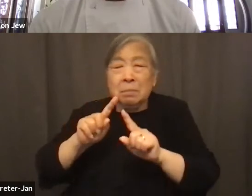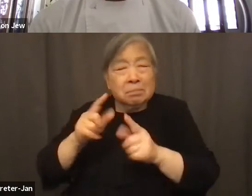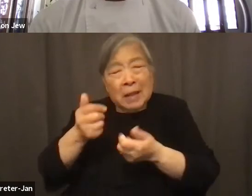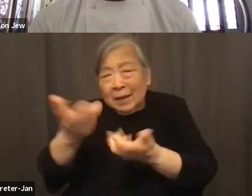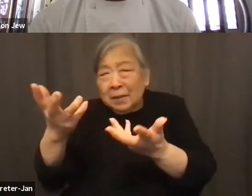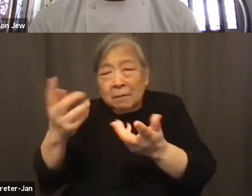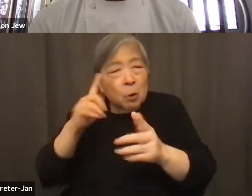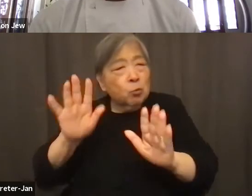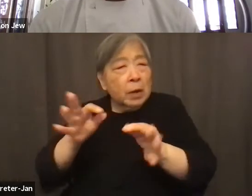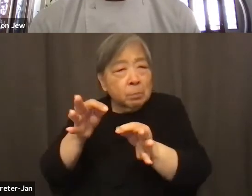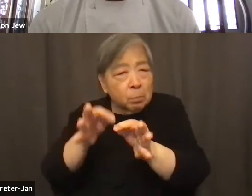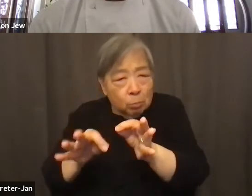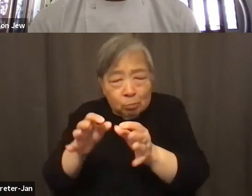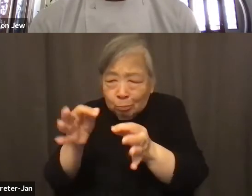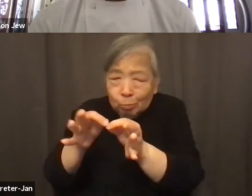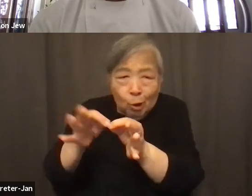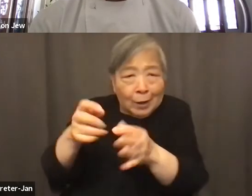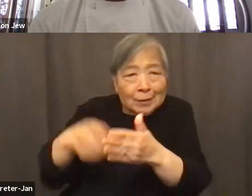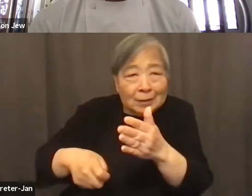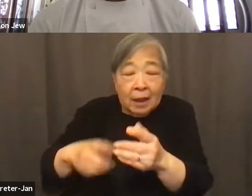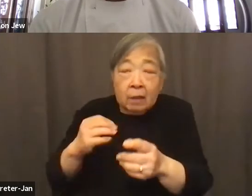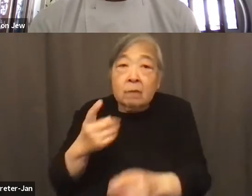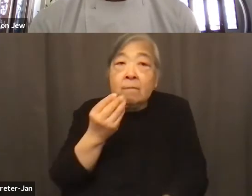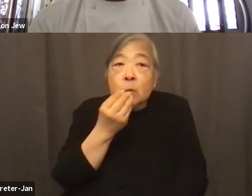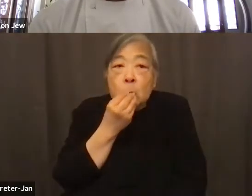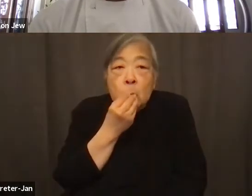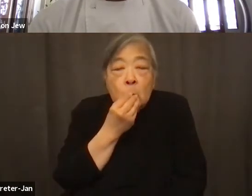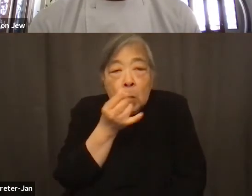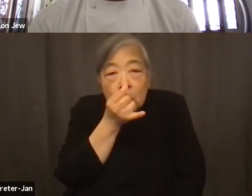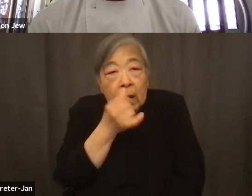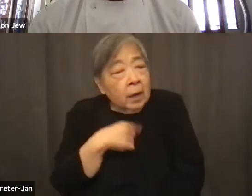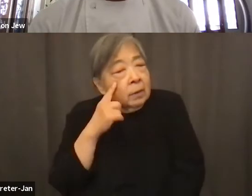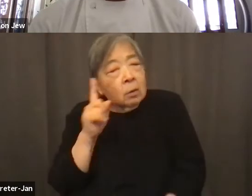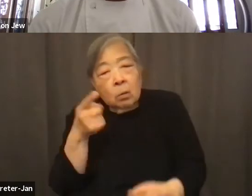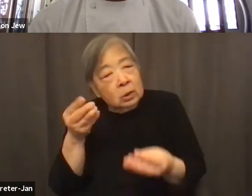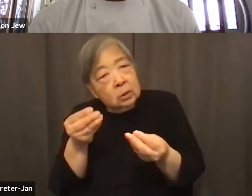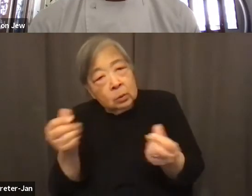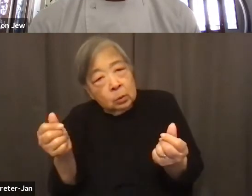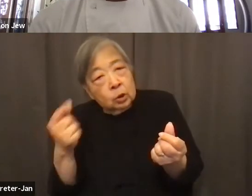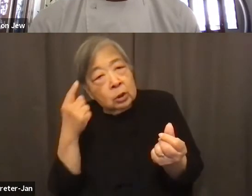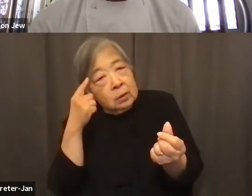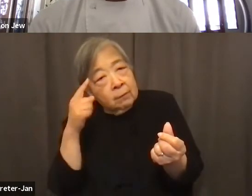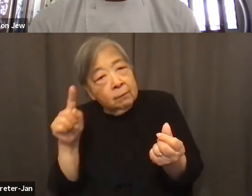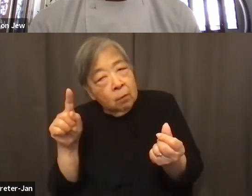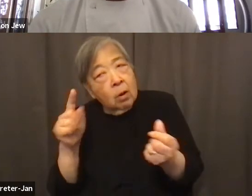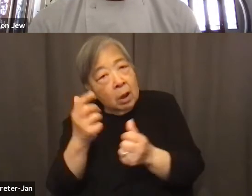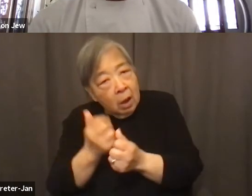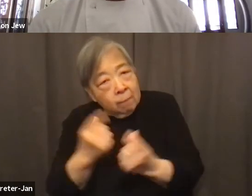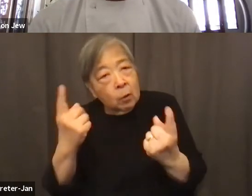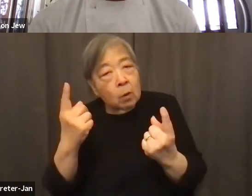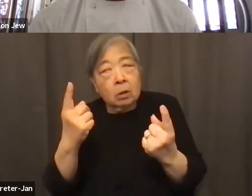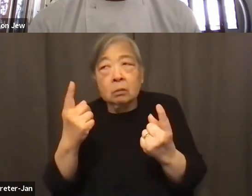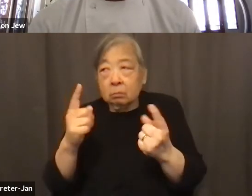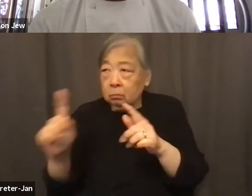the food. So I think the only solution is for everyone to show